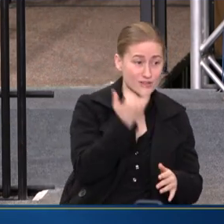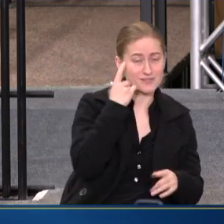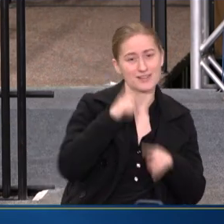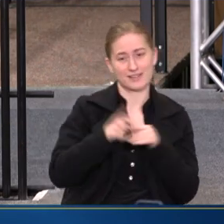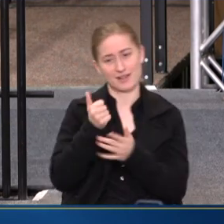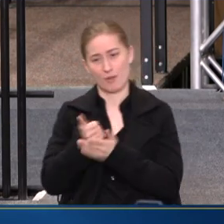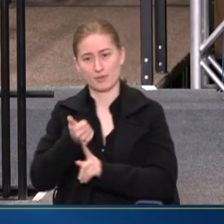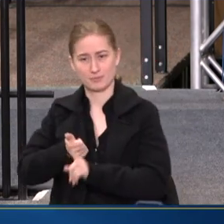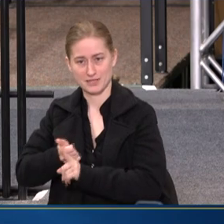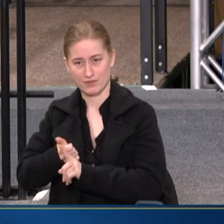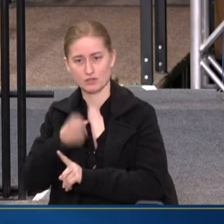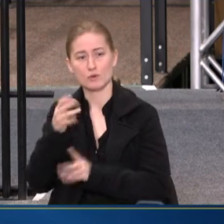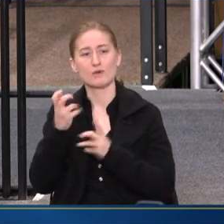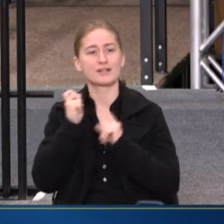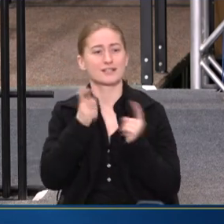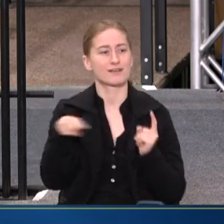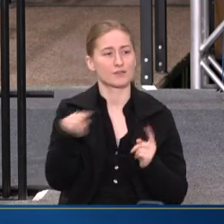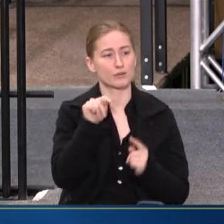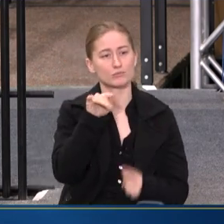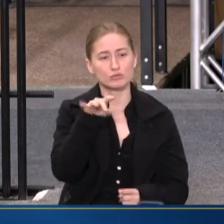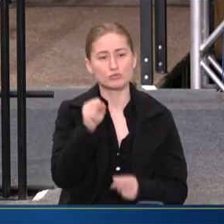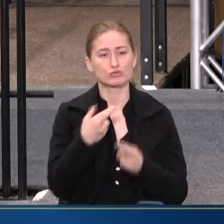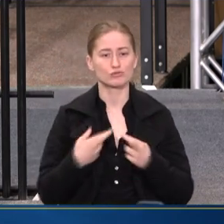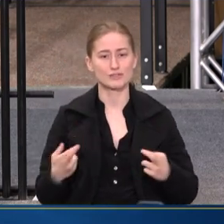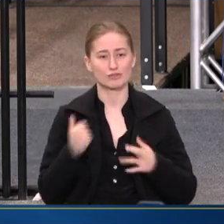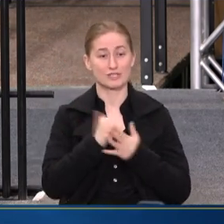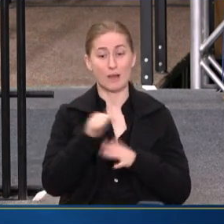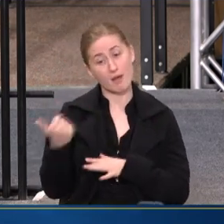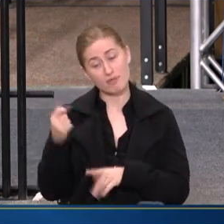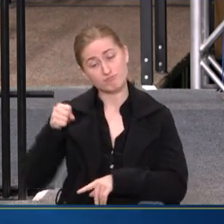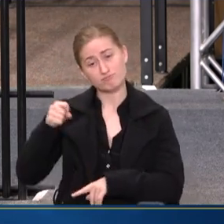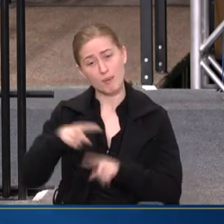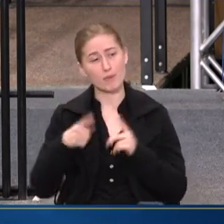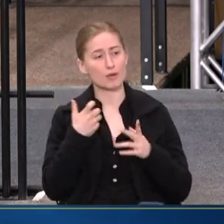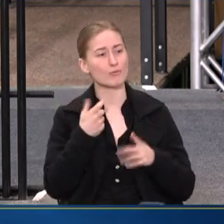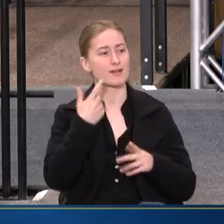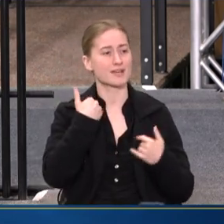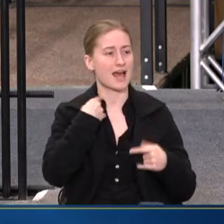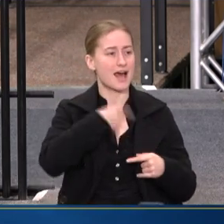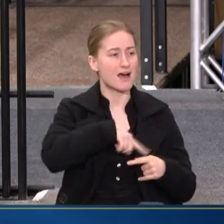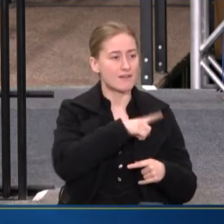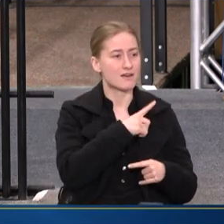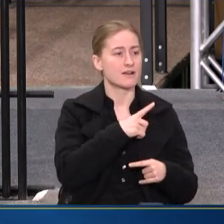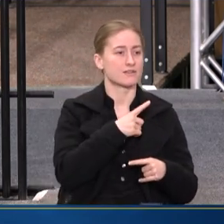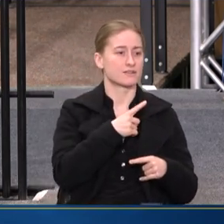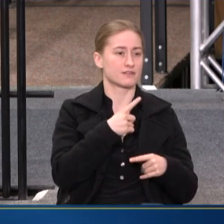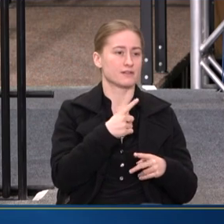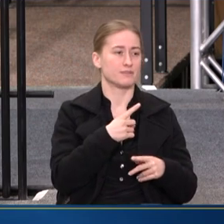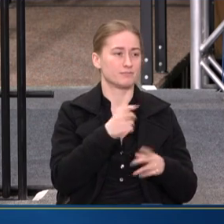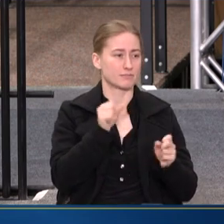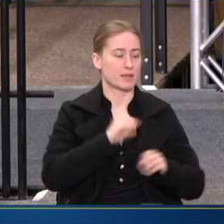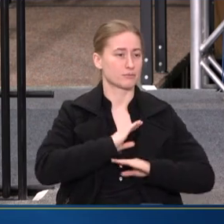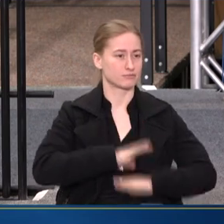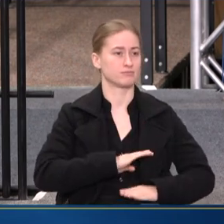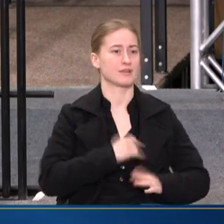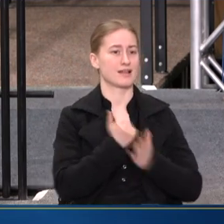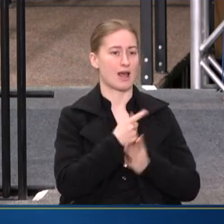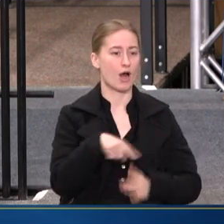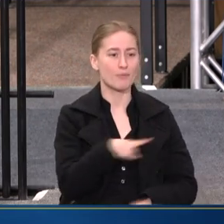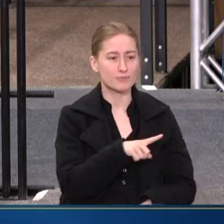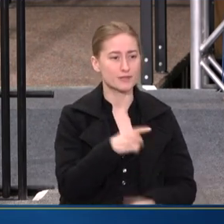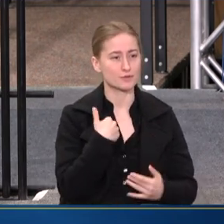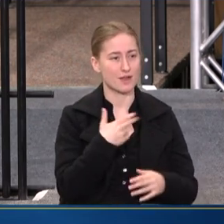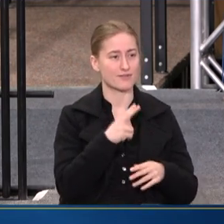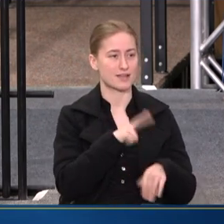THEMSELVES. SO WE WANT TO GIVE THEM THE TOOLS TO HELP OTHERS. BUT WE ALSO WANT TO HAVE THEM GET OFF OF THAT TREADMILL. WE WANT TO HELP THEM. SO WE HAVE A